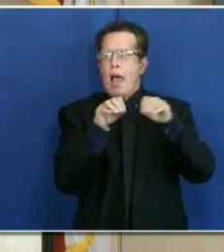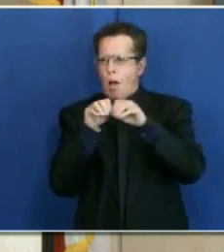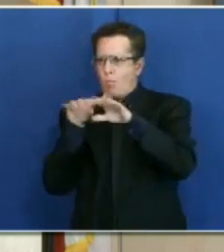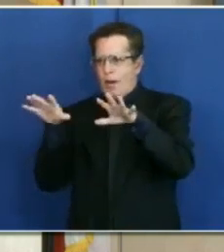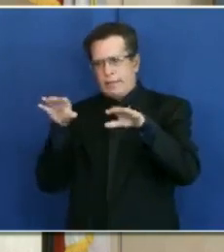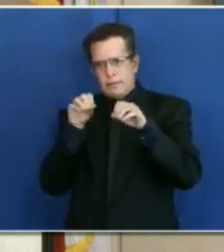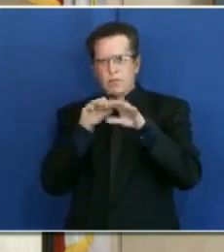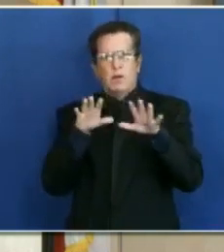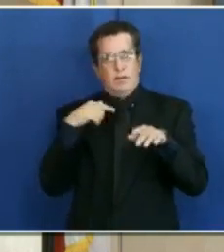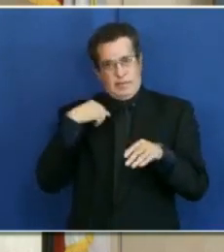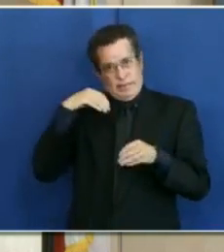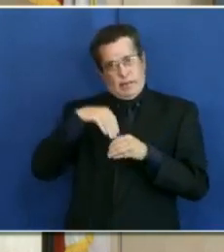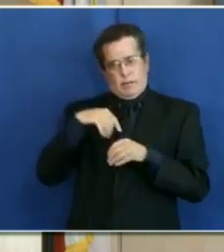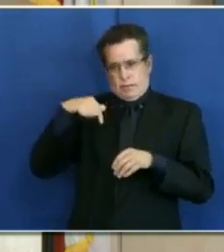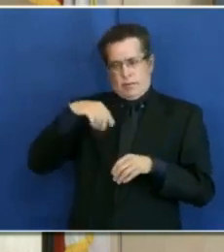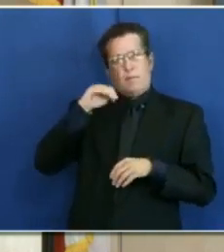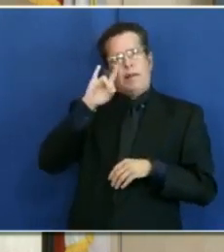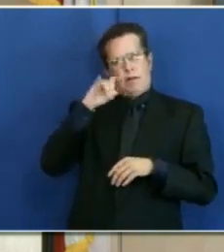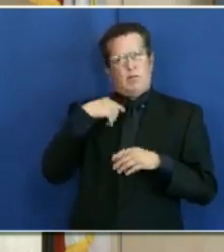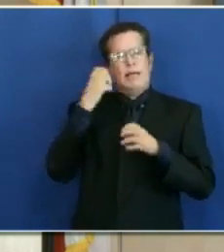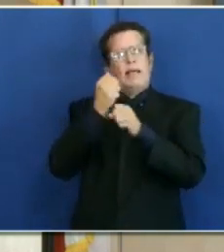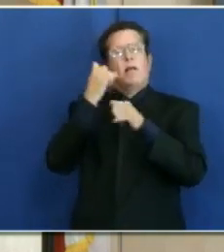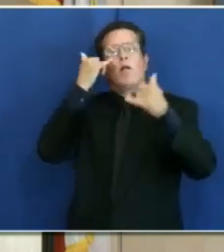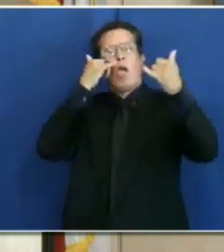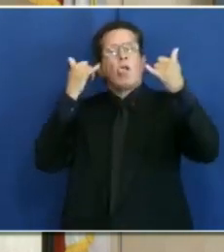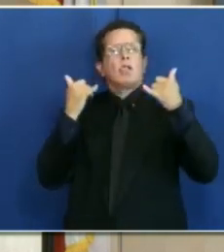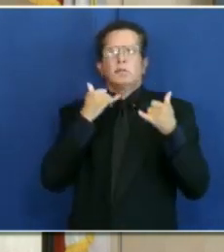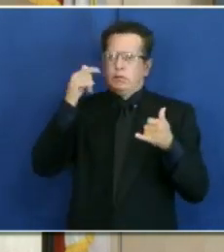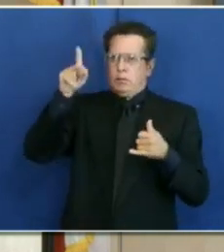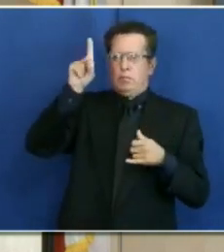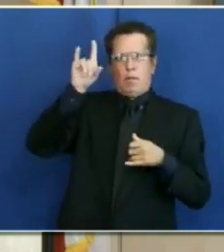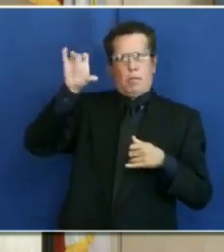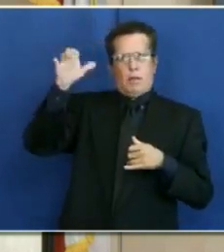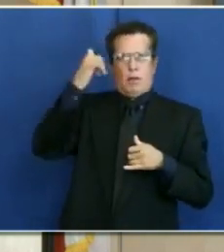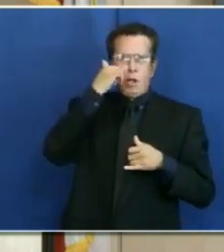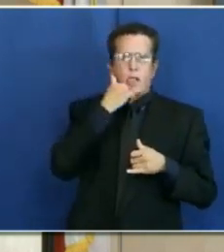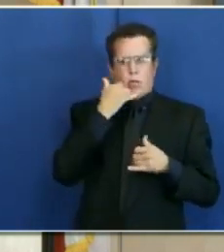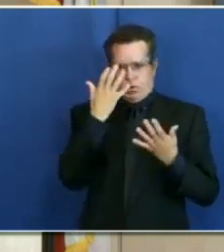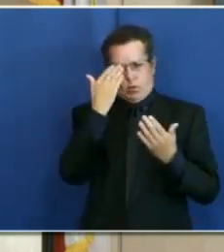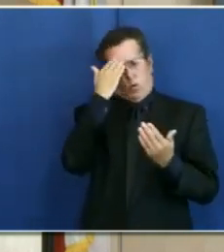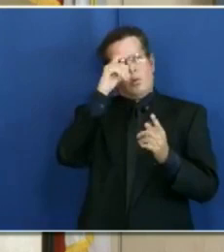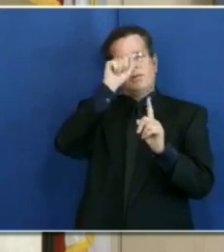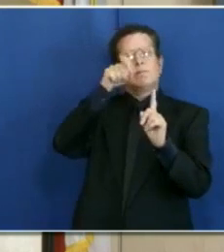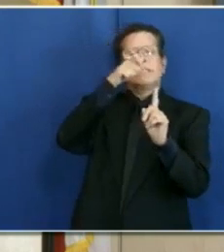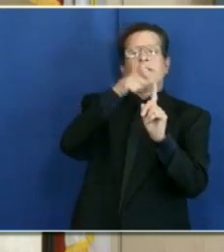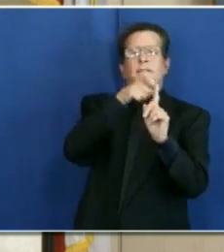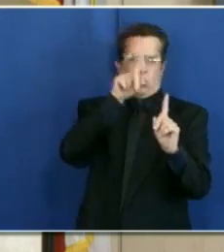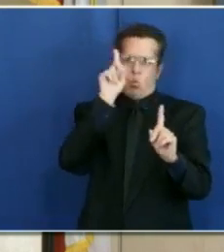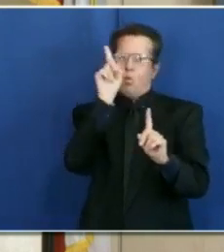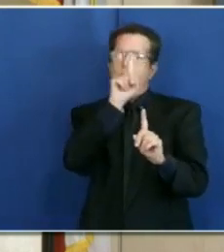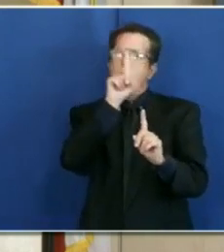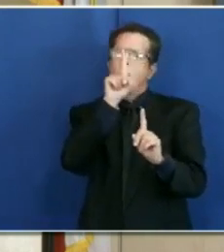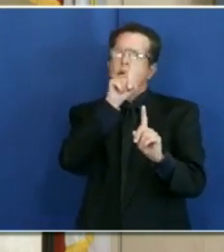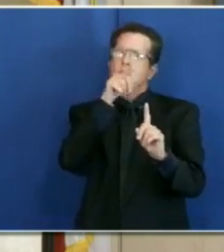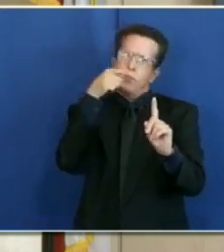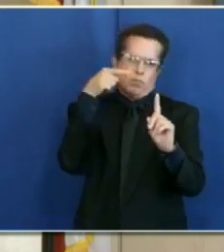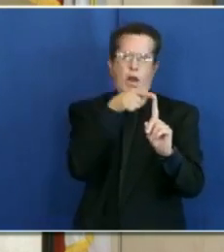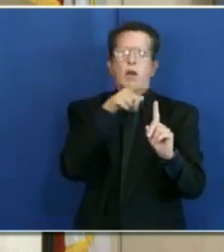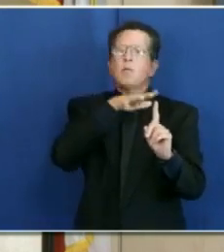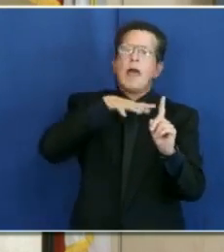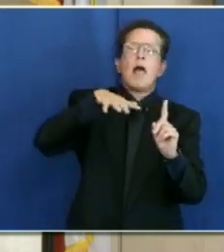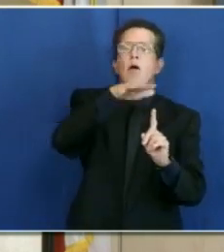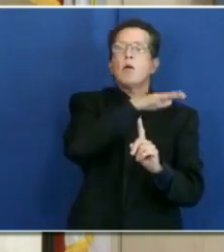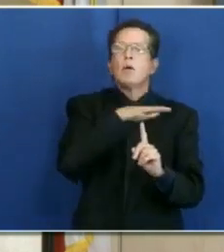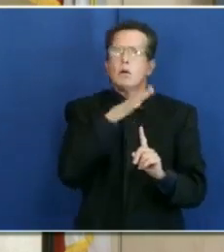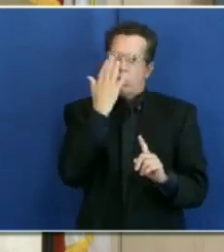receive constant calls from the public asking us for the specific location of the latest community outbreaks that the county